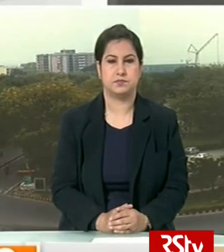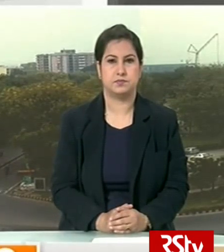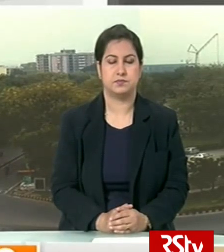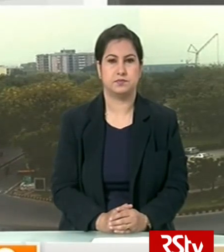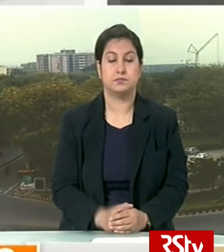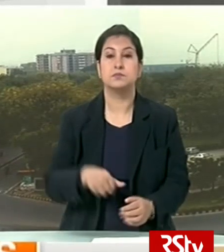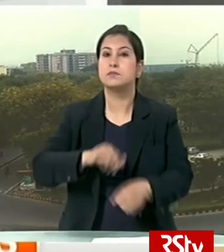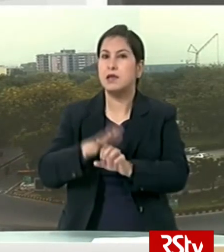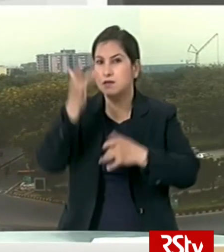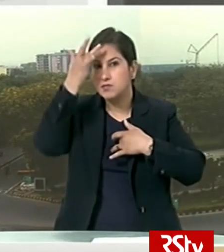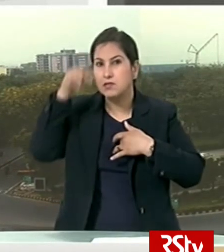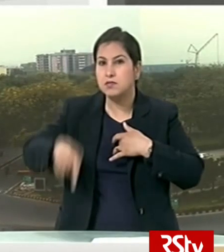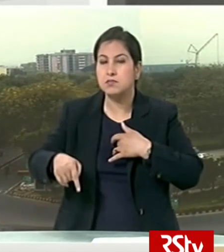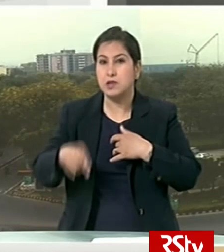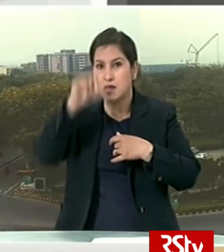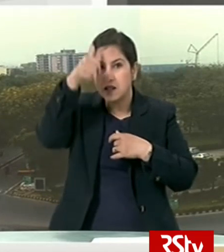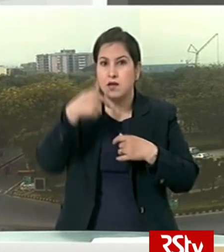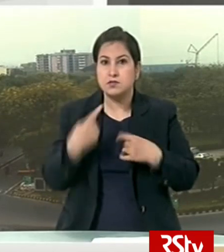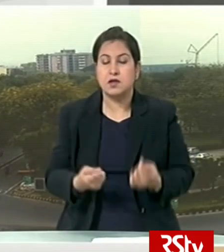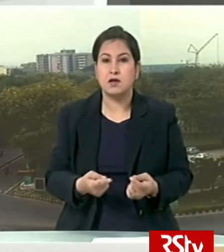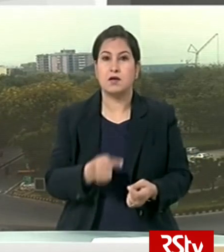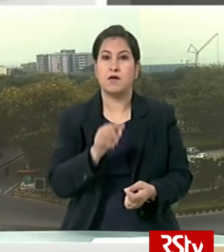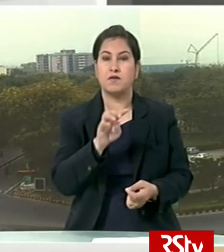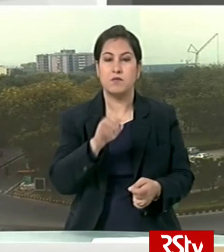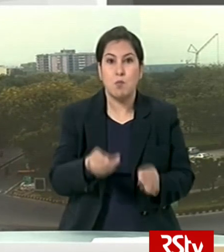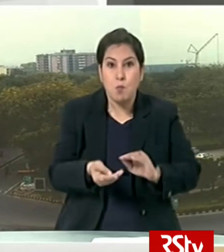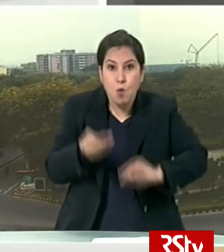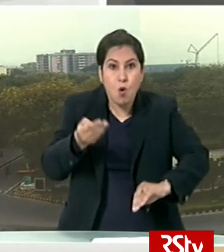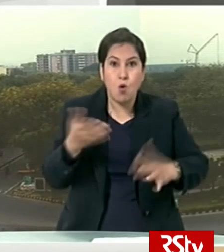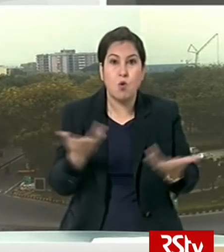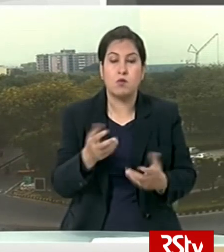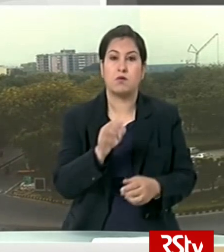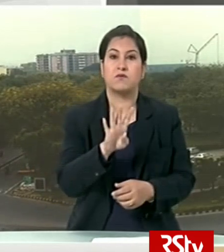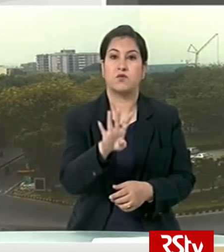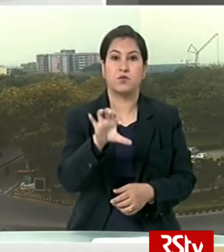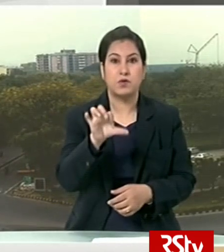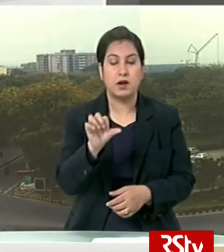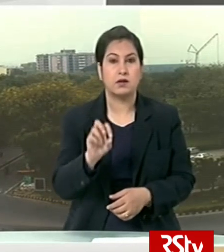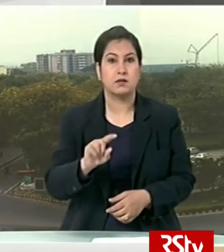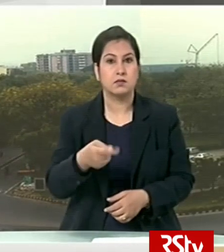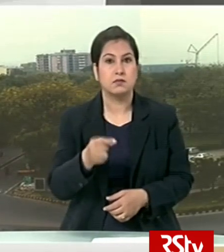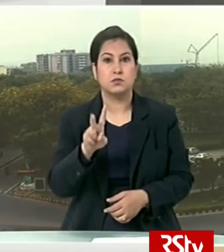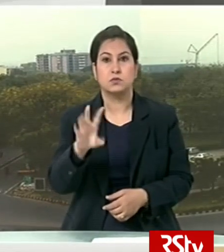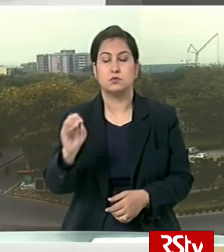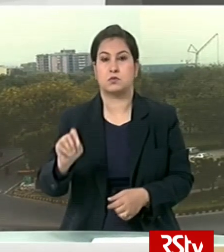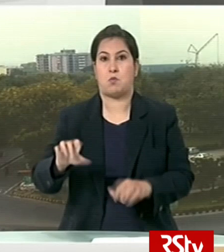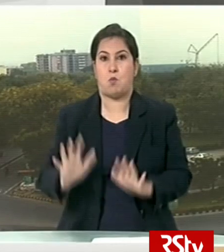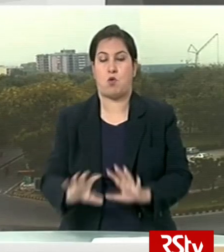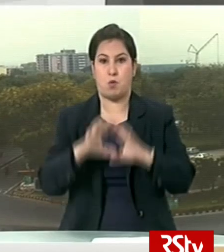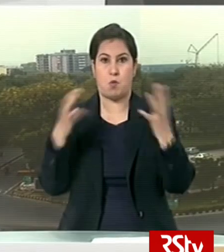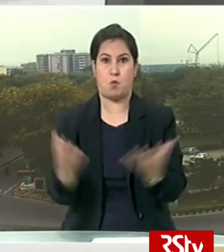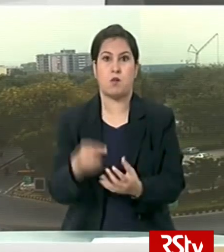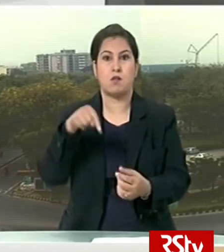inactive cases of covid 19 in india stand at more than 49 200 over